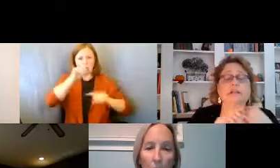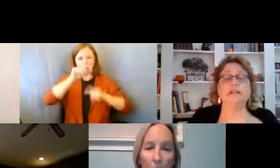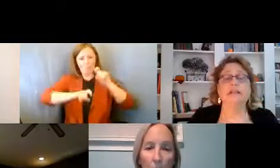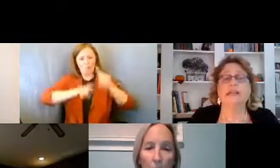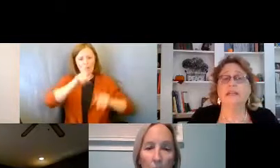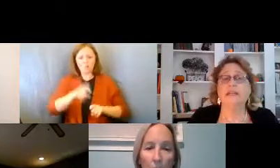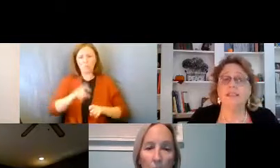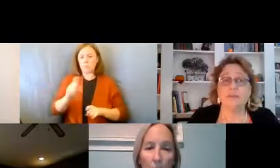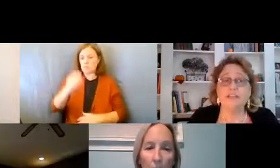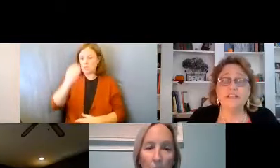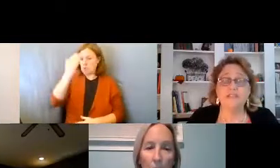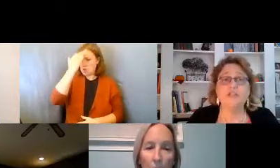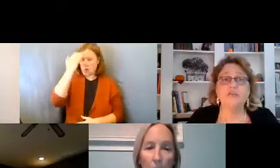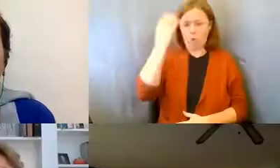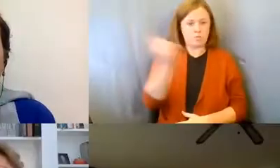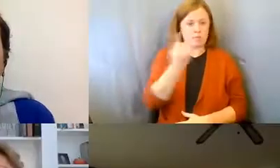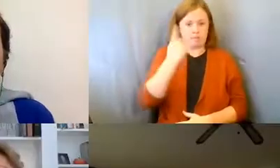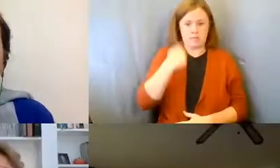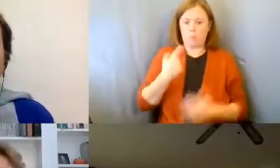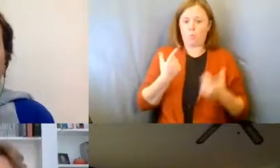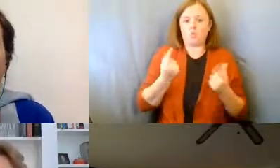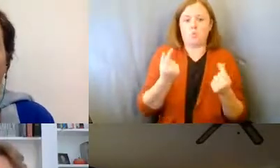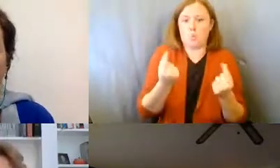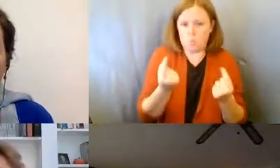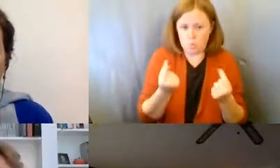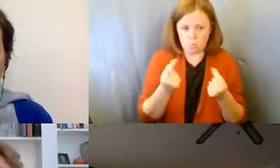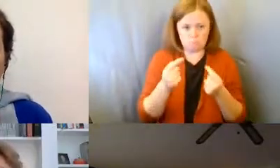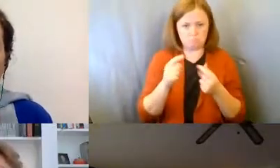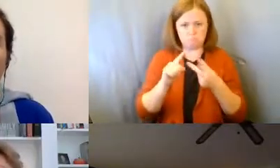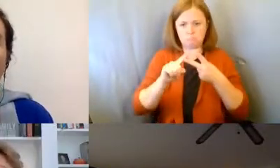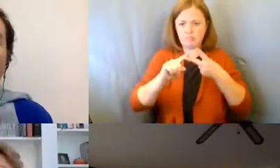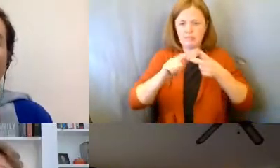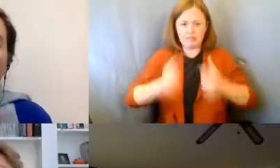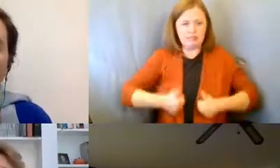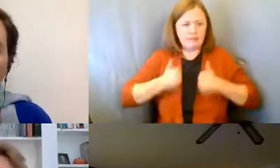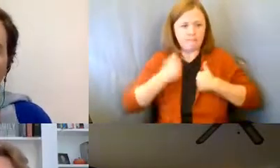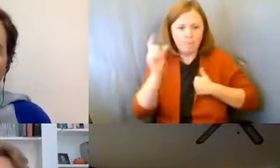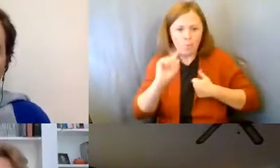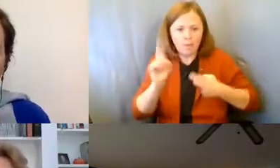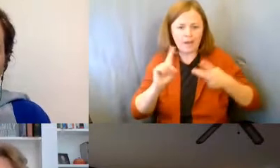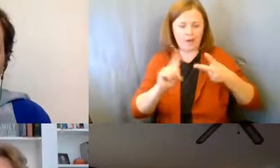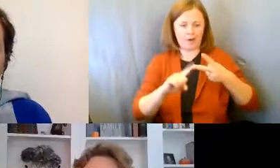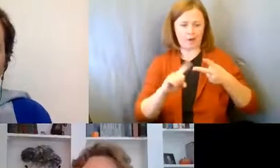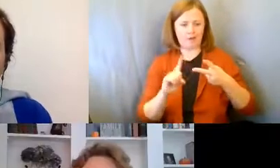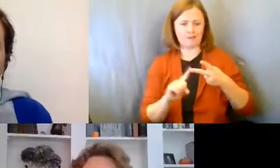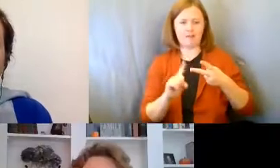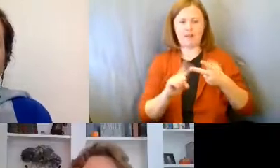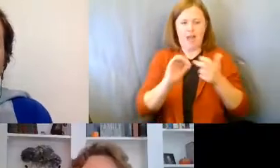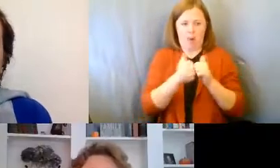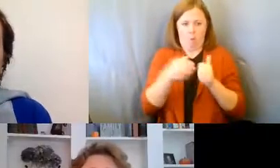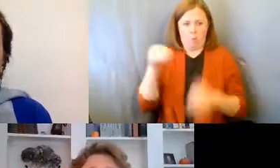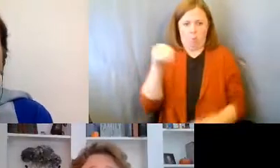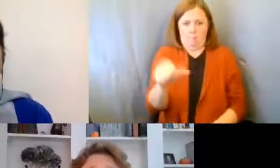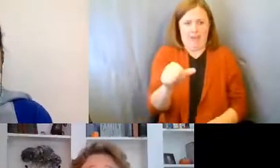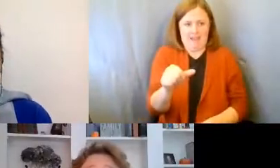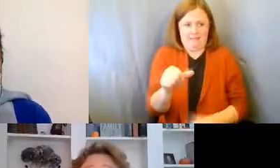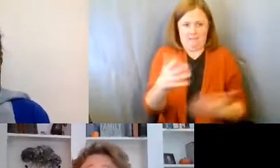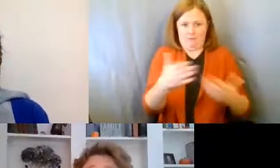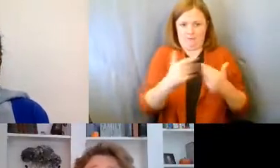We all need something to do, a place to live. How are we going to pay for things?